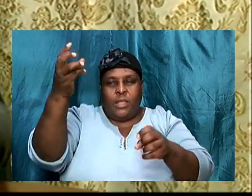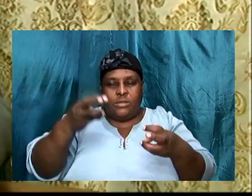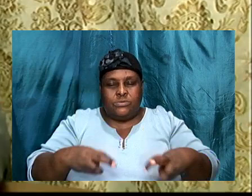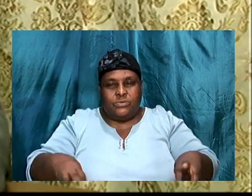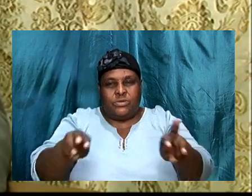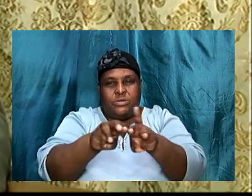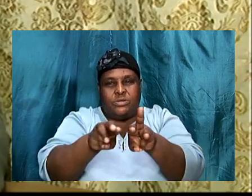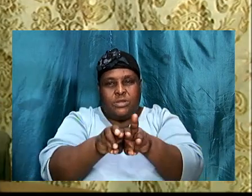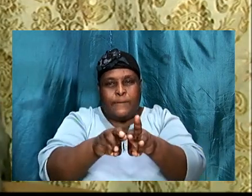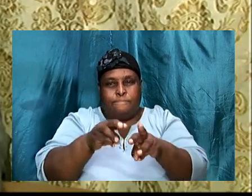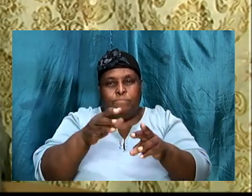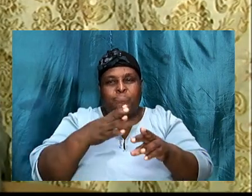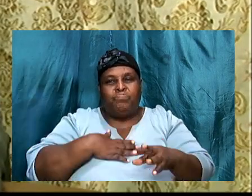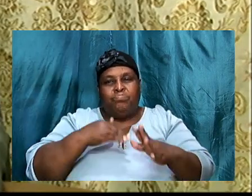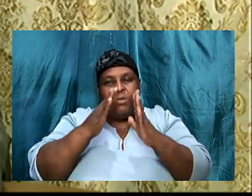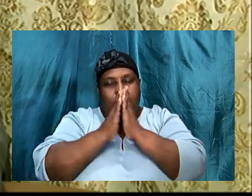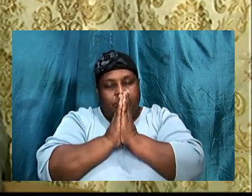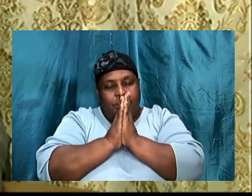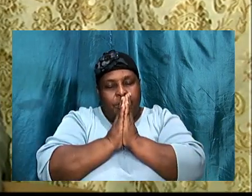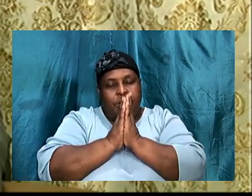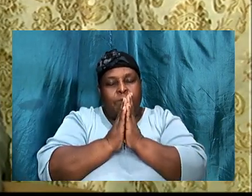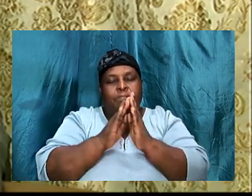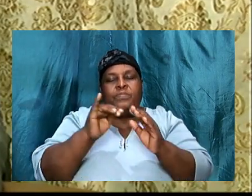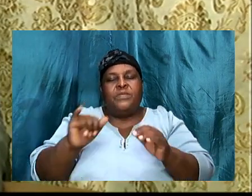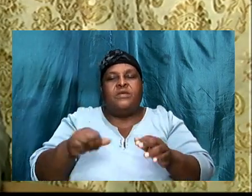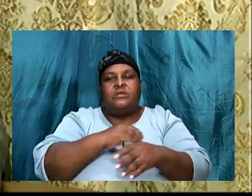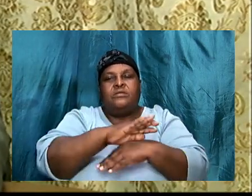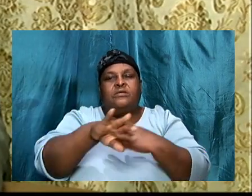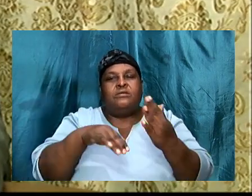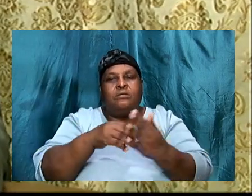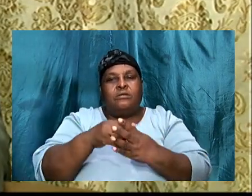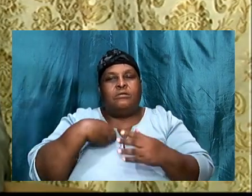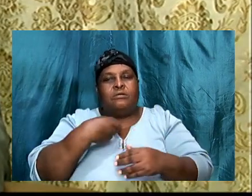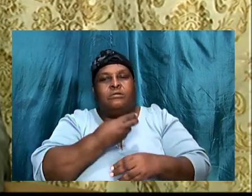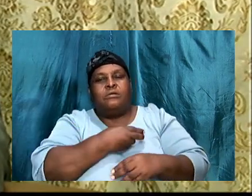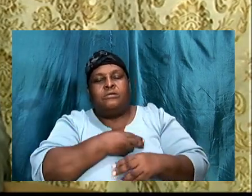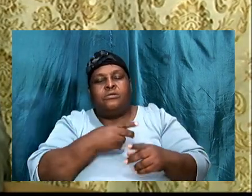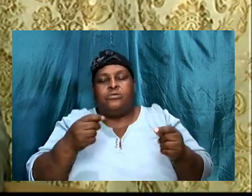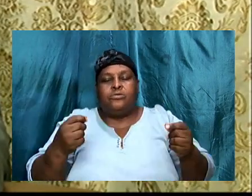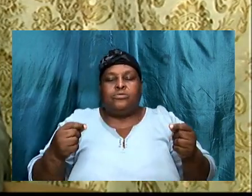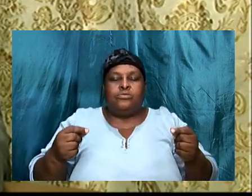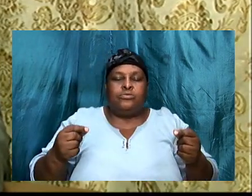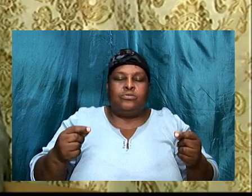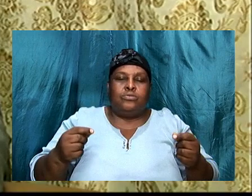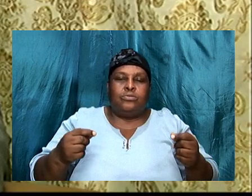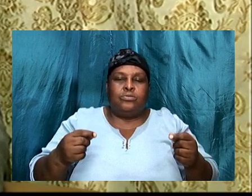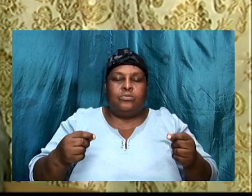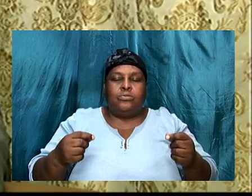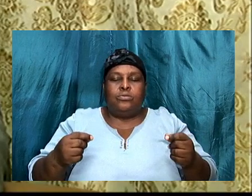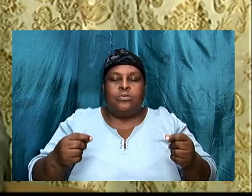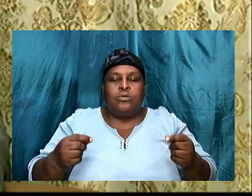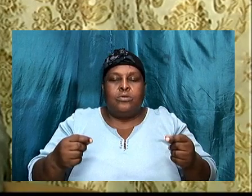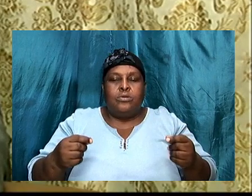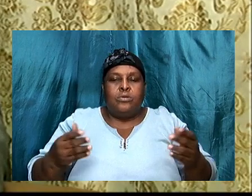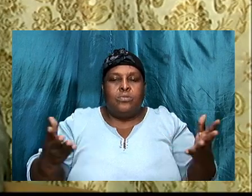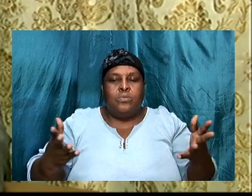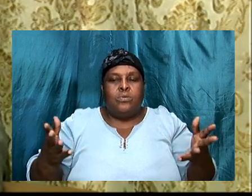My prayer, though, is that all of us, you know, do our endeavor best to make it in.